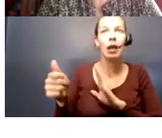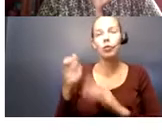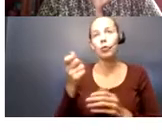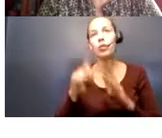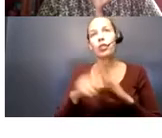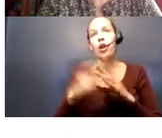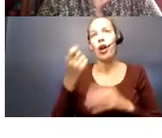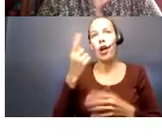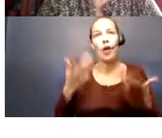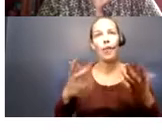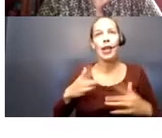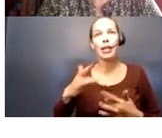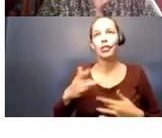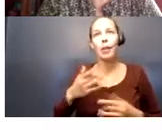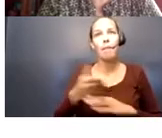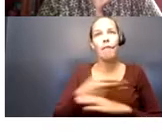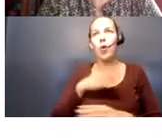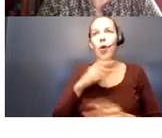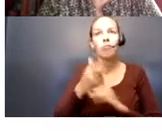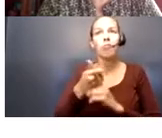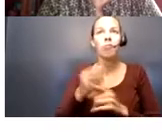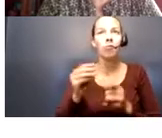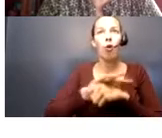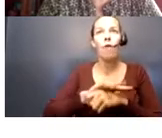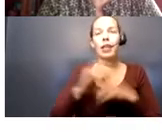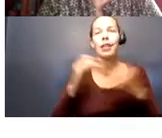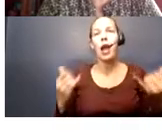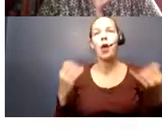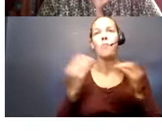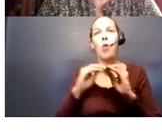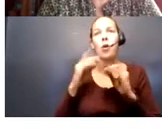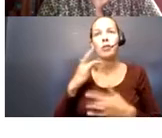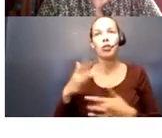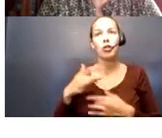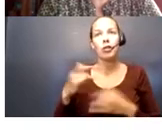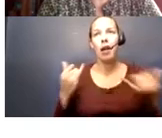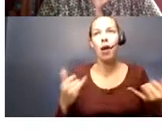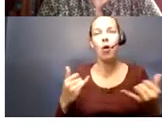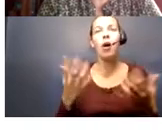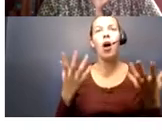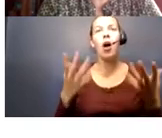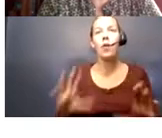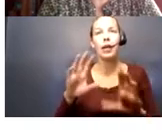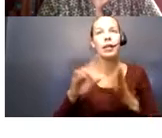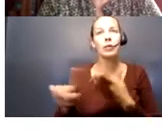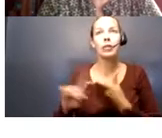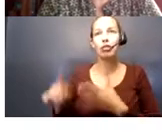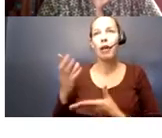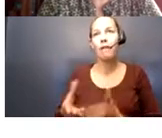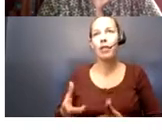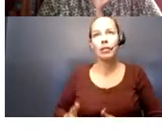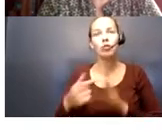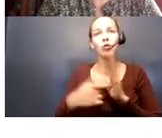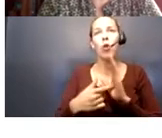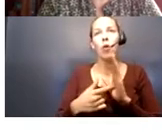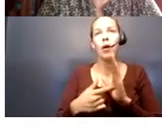this was already a concern before COVID hit, and then now it's even greater concern. There was already research and evidence showing that we had